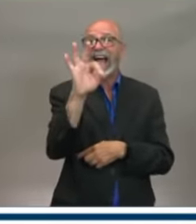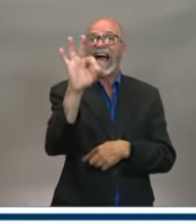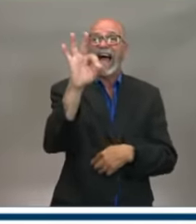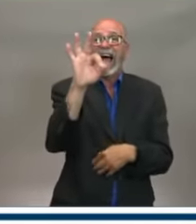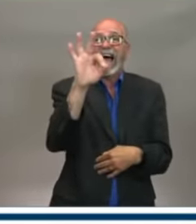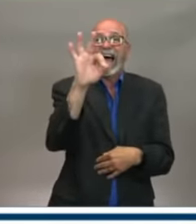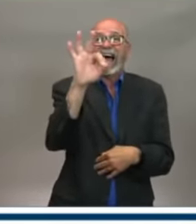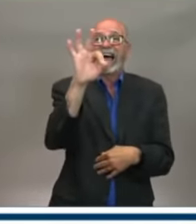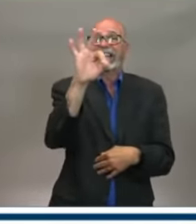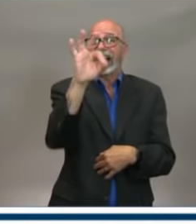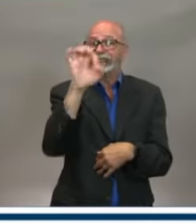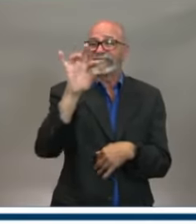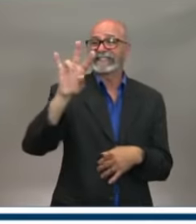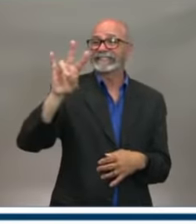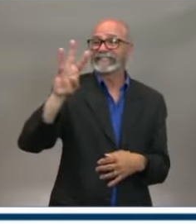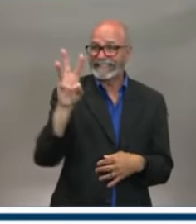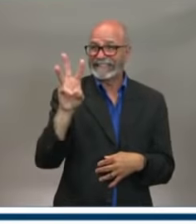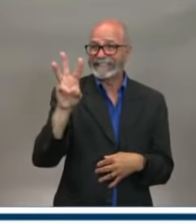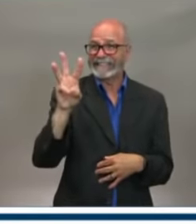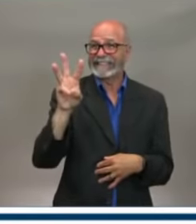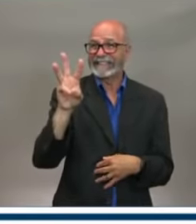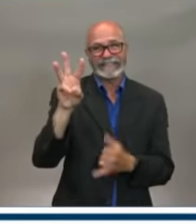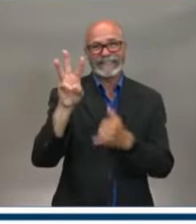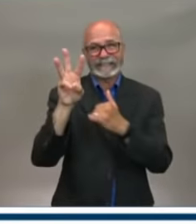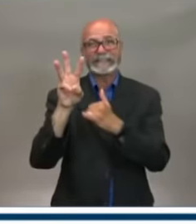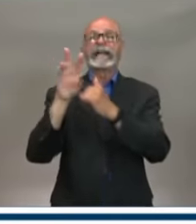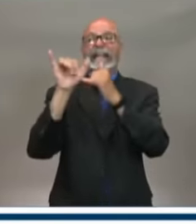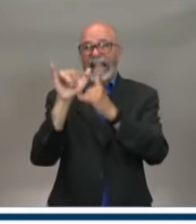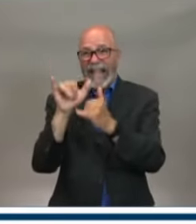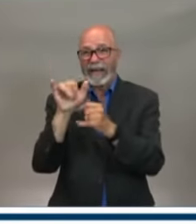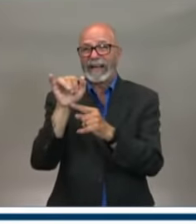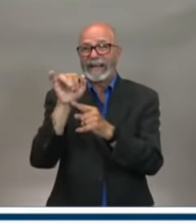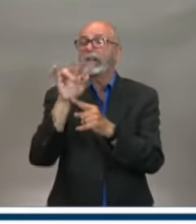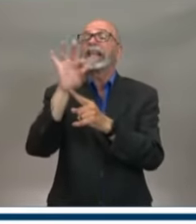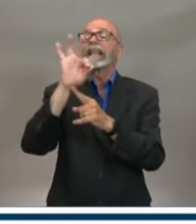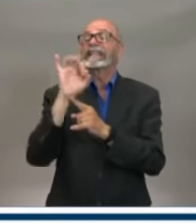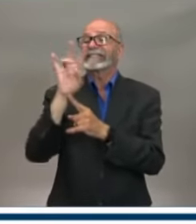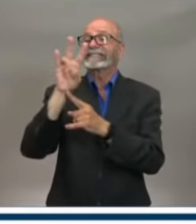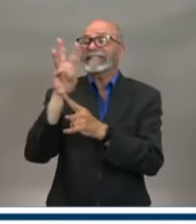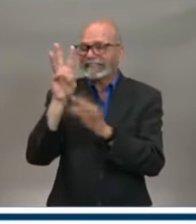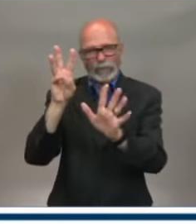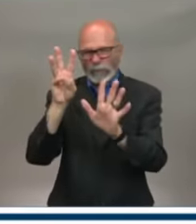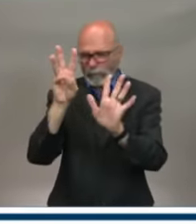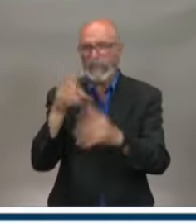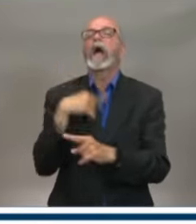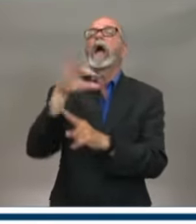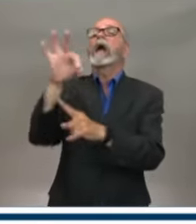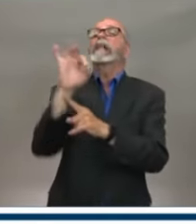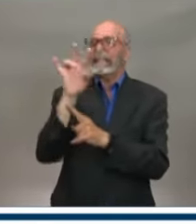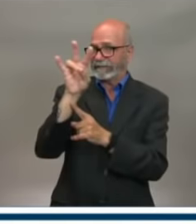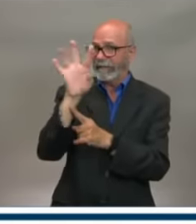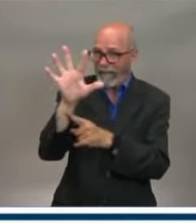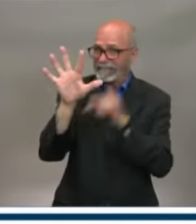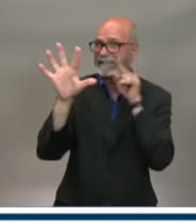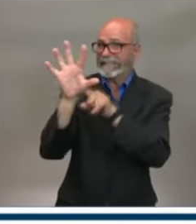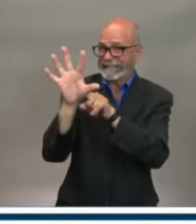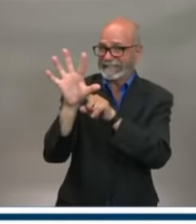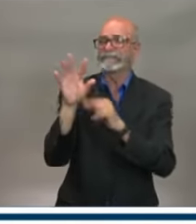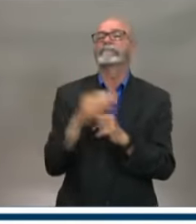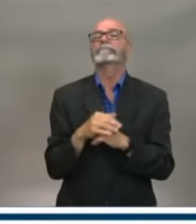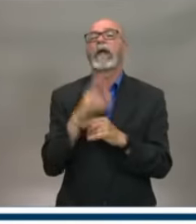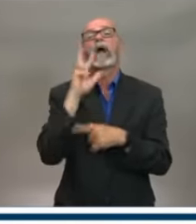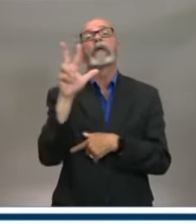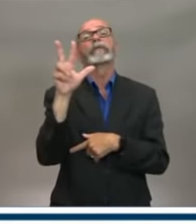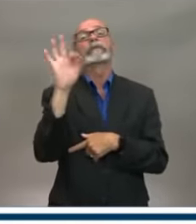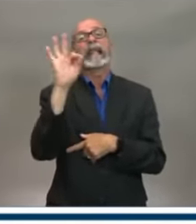Just if people have questions about that. We have now 39,441 people who have been tested for